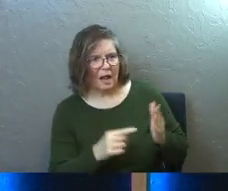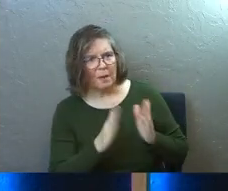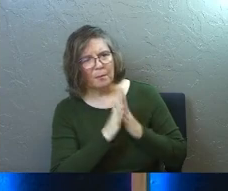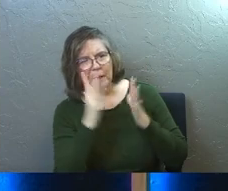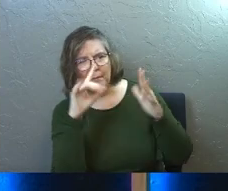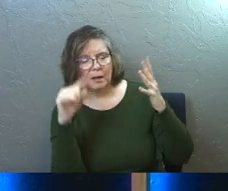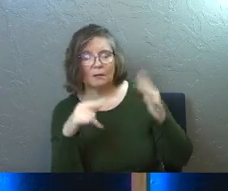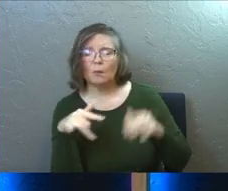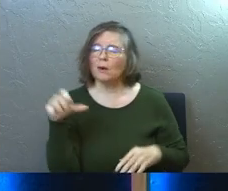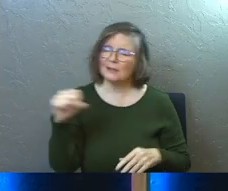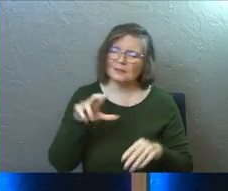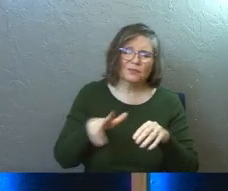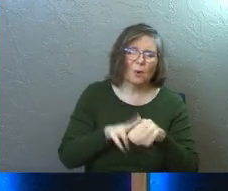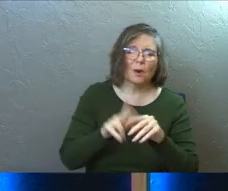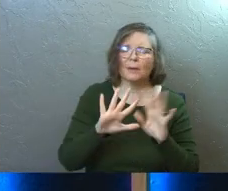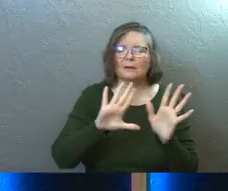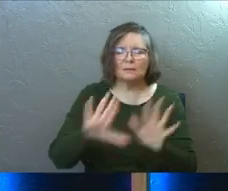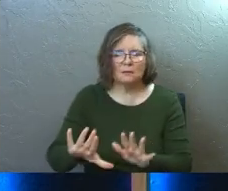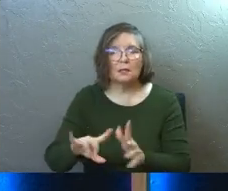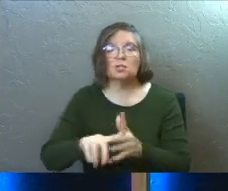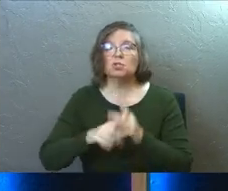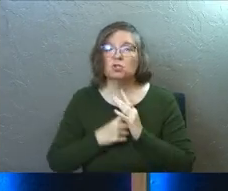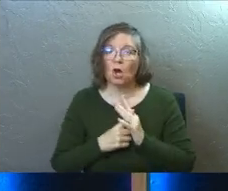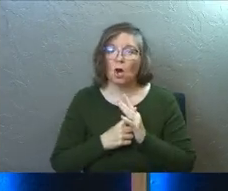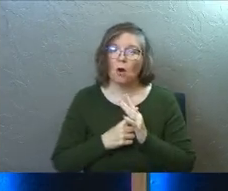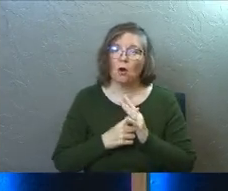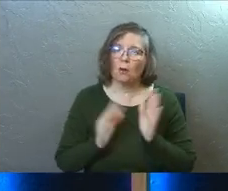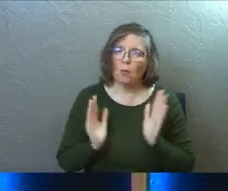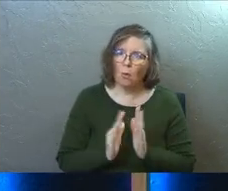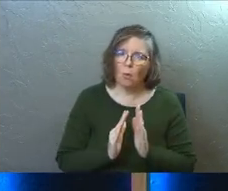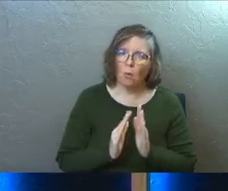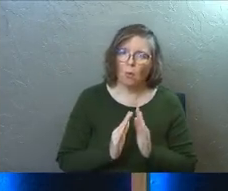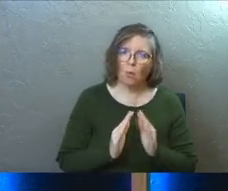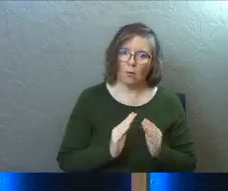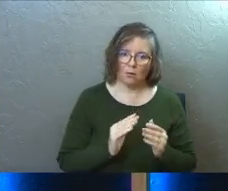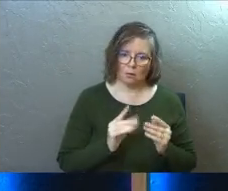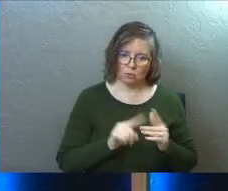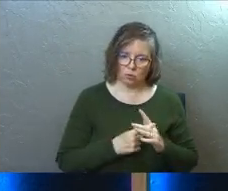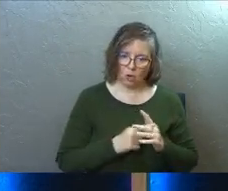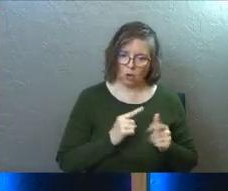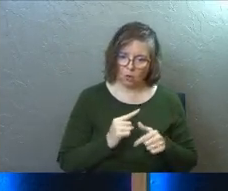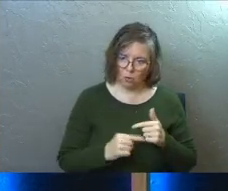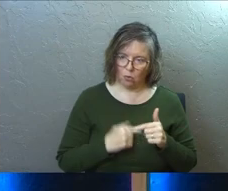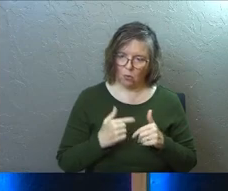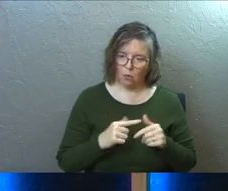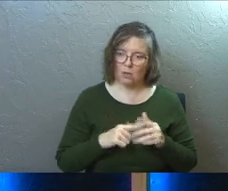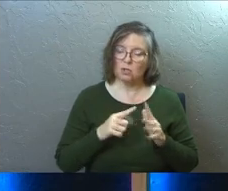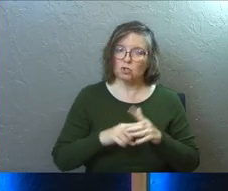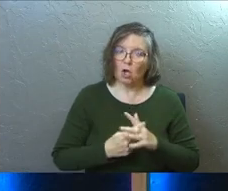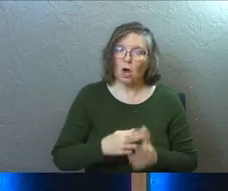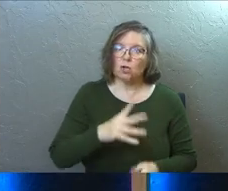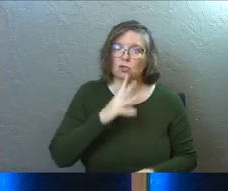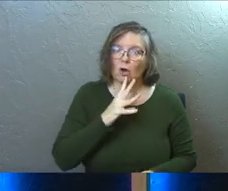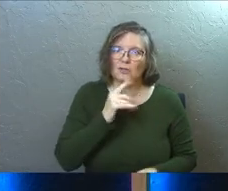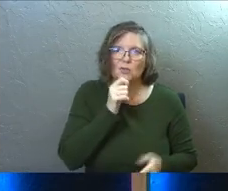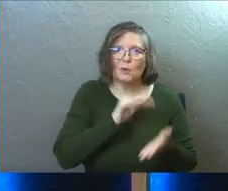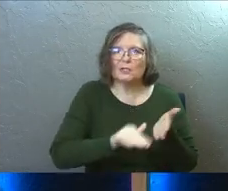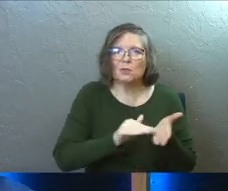you can get books and you can get better. But start somewhere. Stop giving yourself excuses to not do it. Start talking to God.